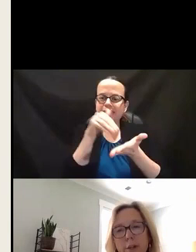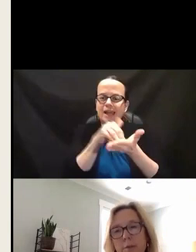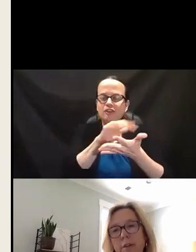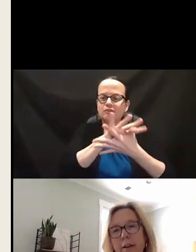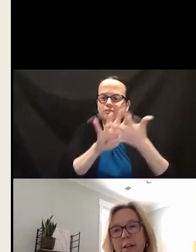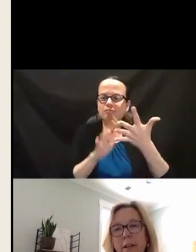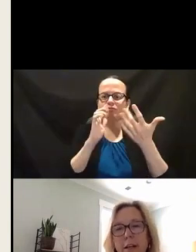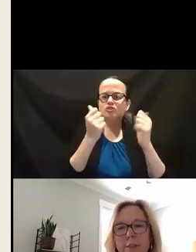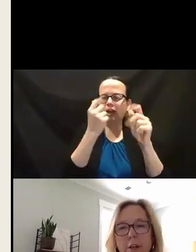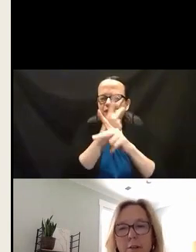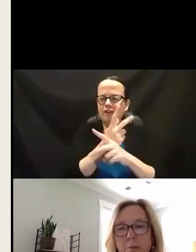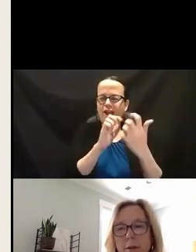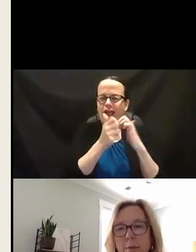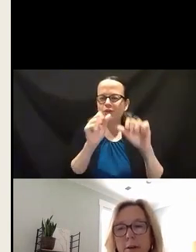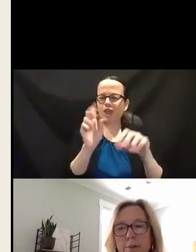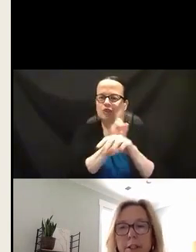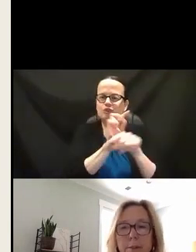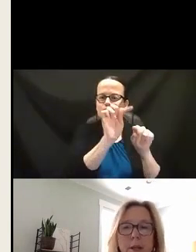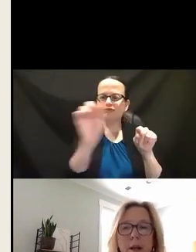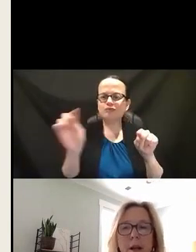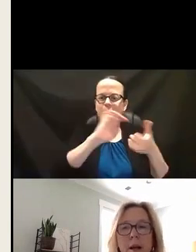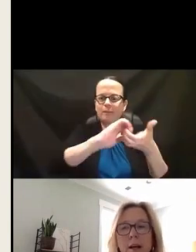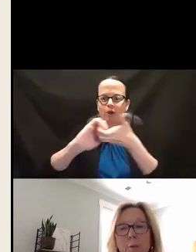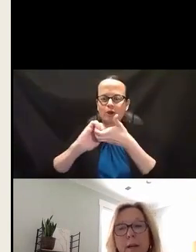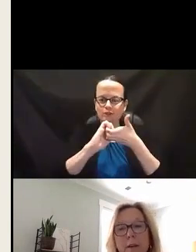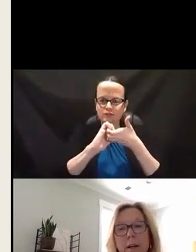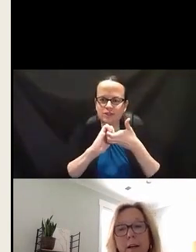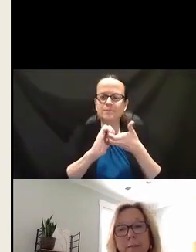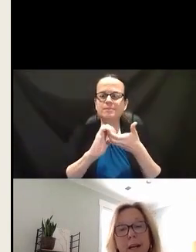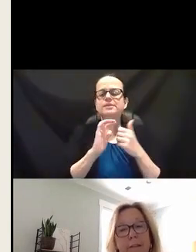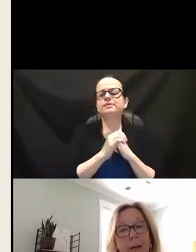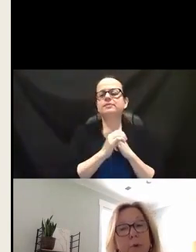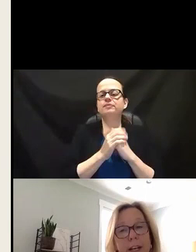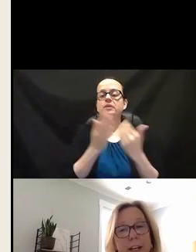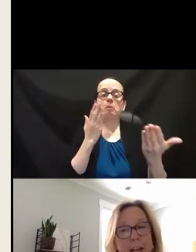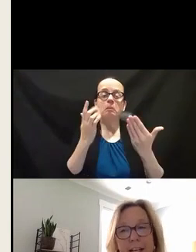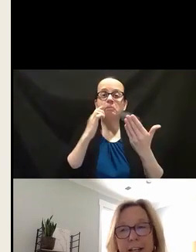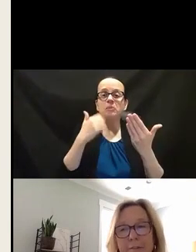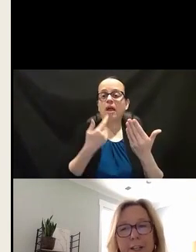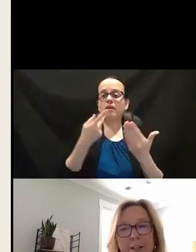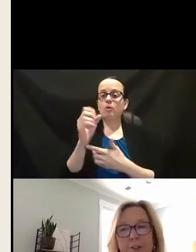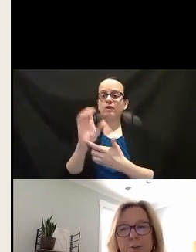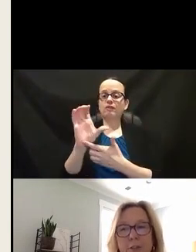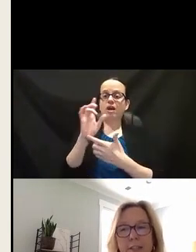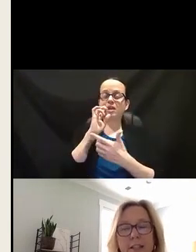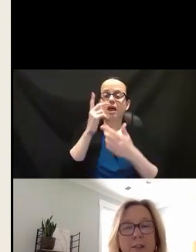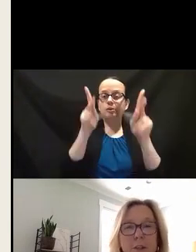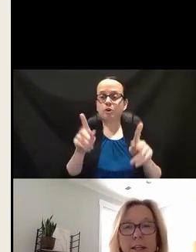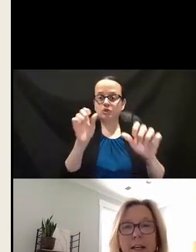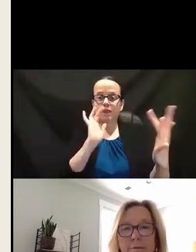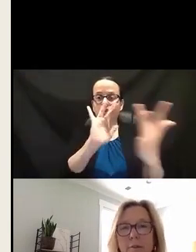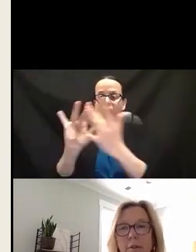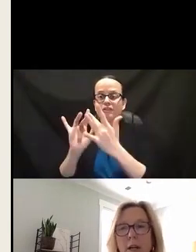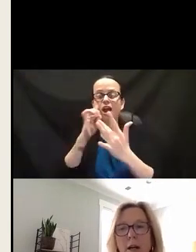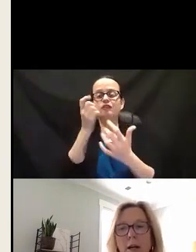in terms of how you can leverage all those partnerships. When having a point of conduct for each of the school districts is